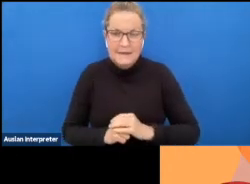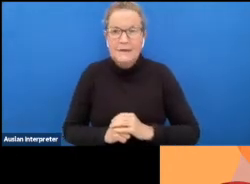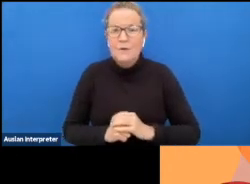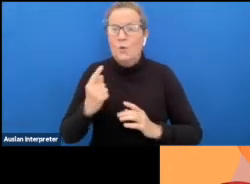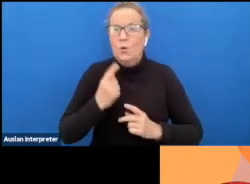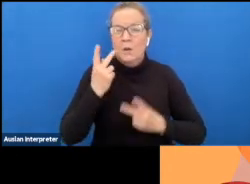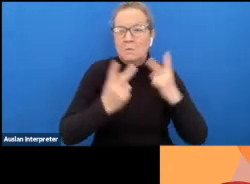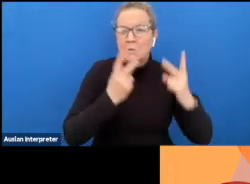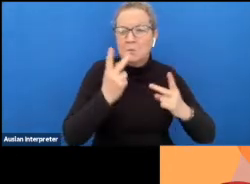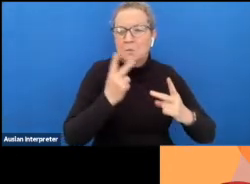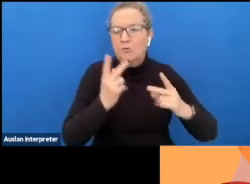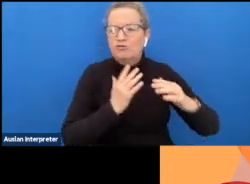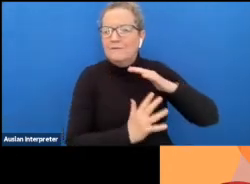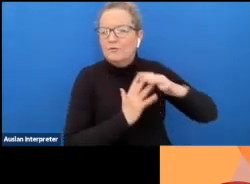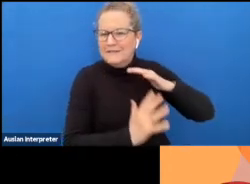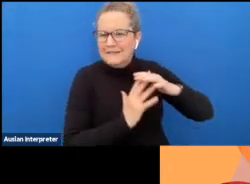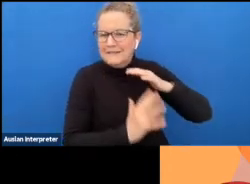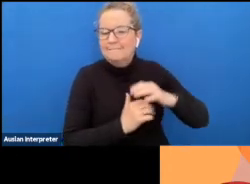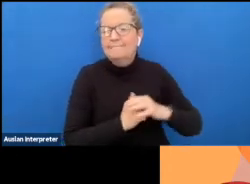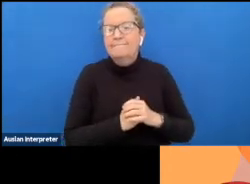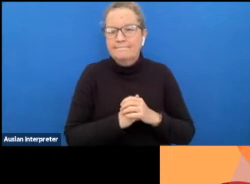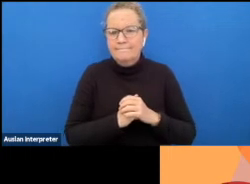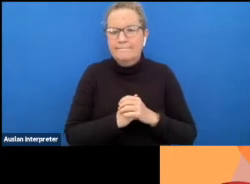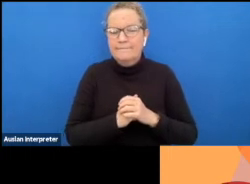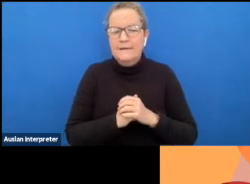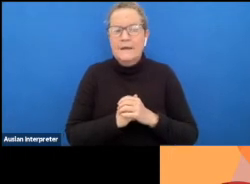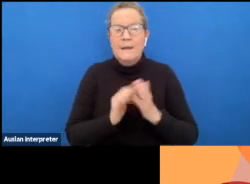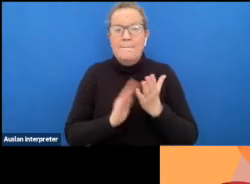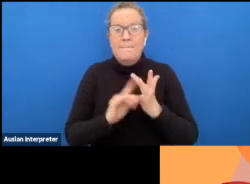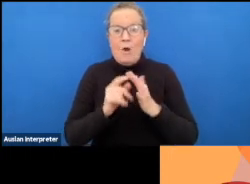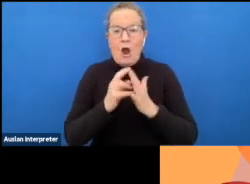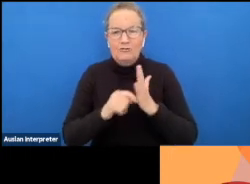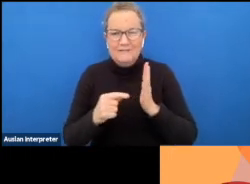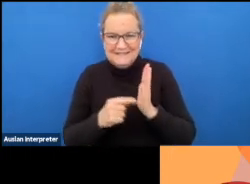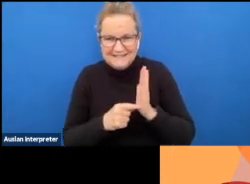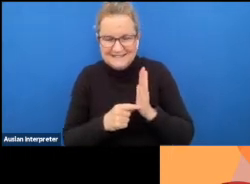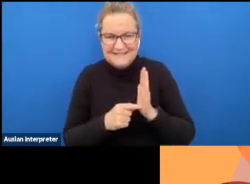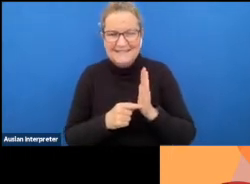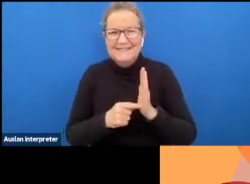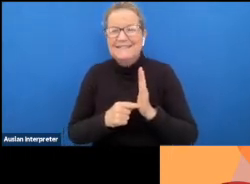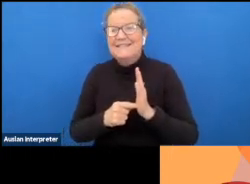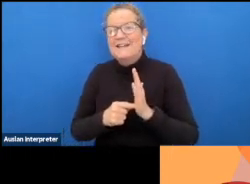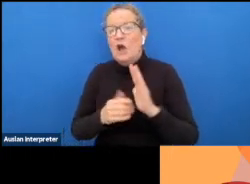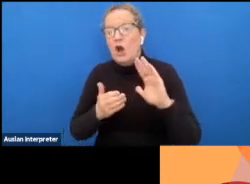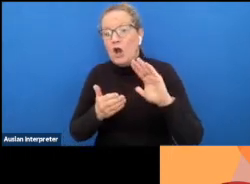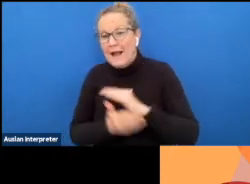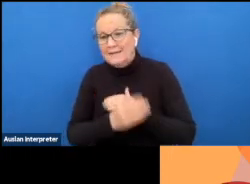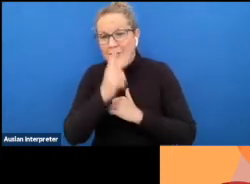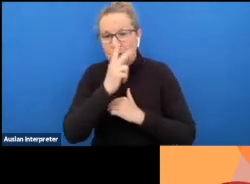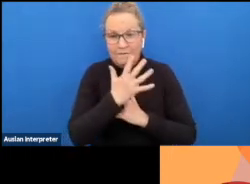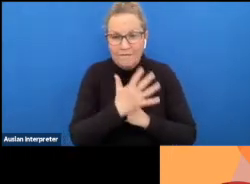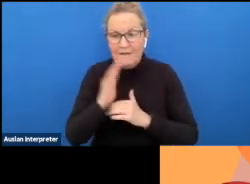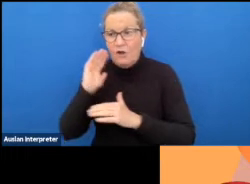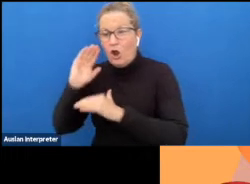asylum slash refugees um migrants young people aged under 25 people aged over 45